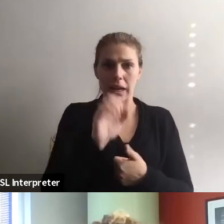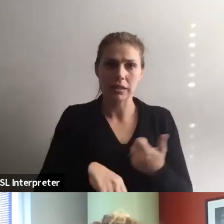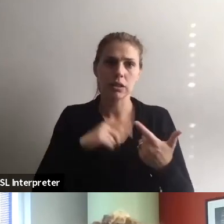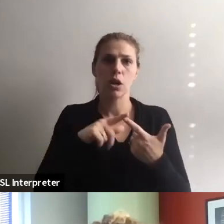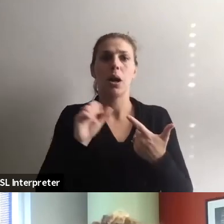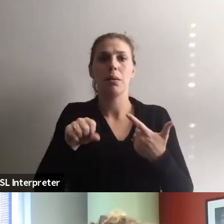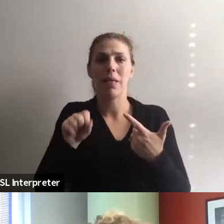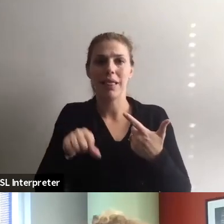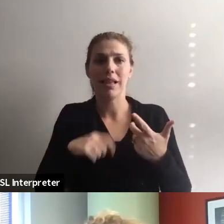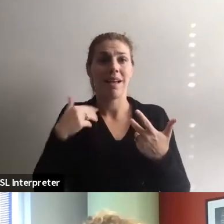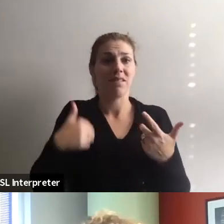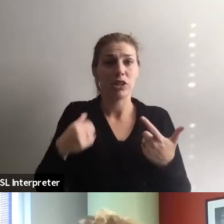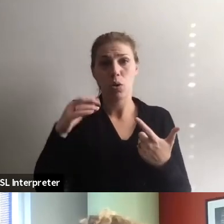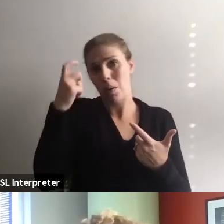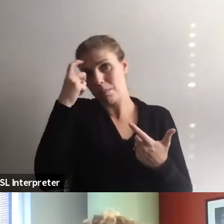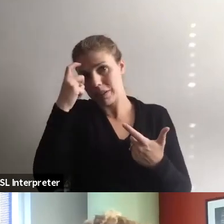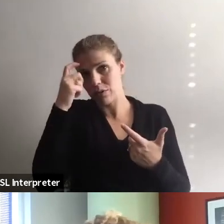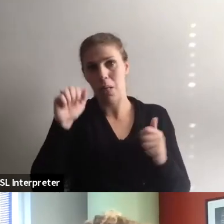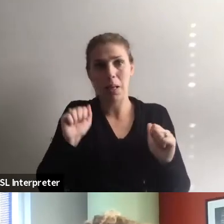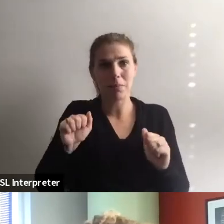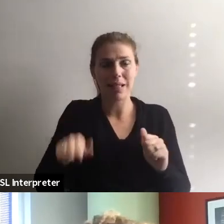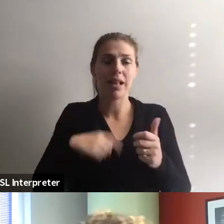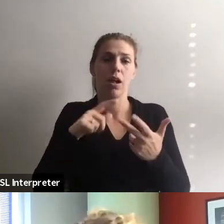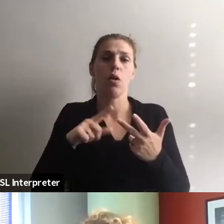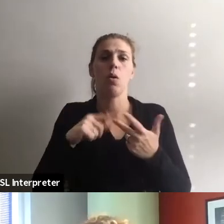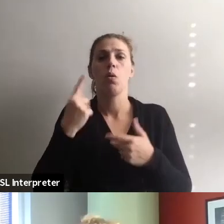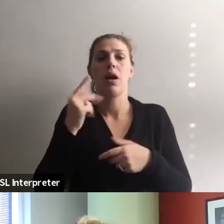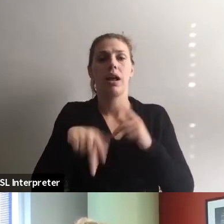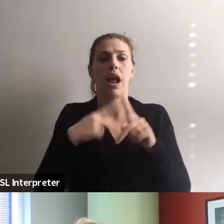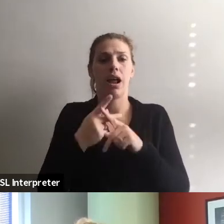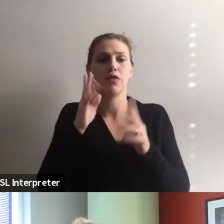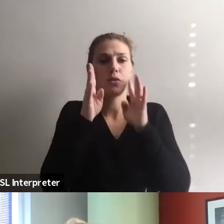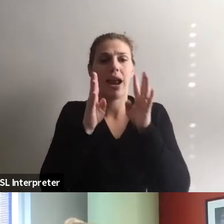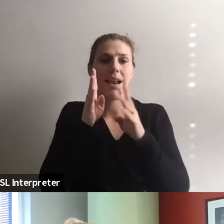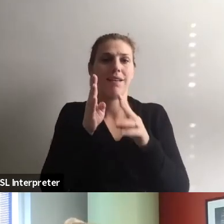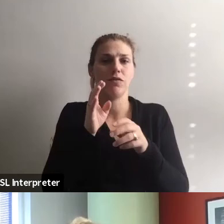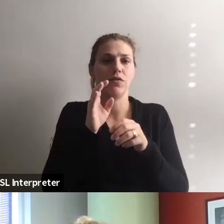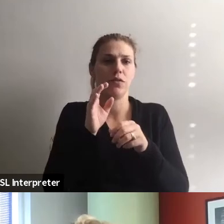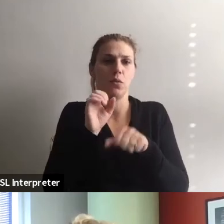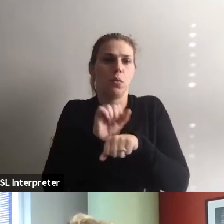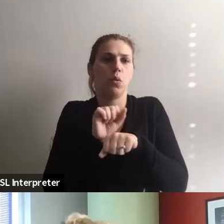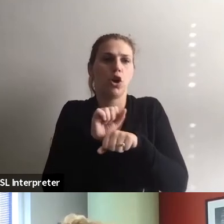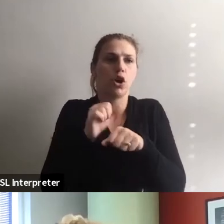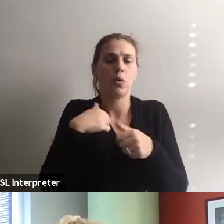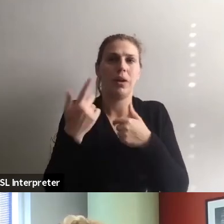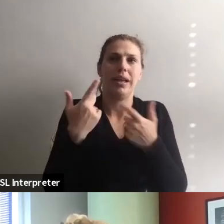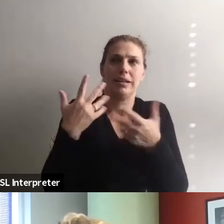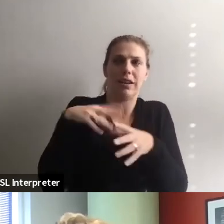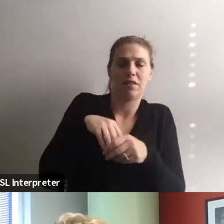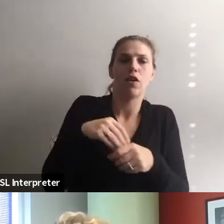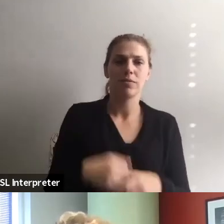ability, physical or mental ability we have, and what kind of creative work, creative medium we work in.